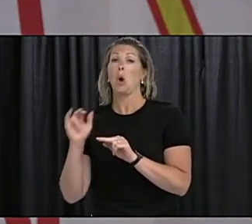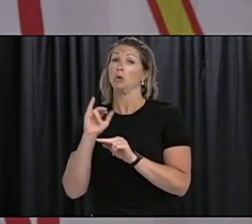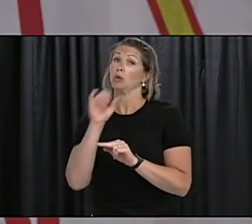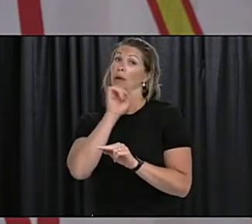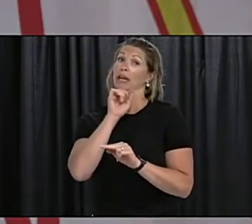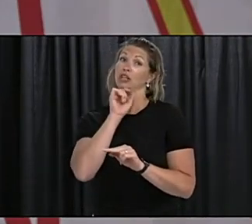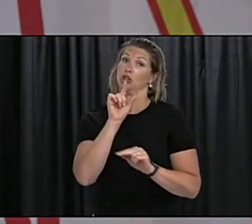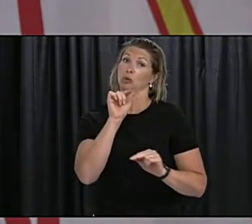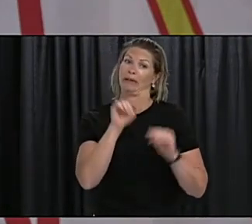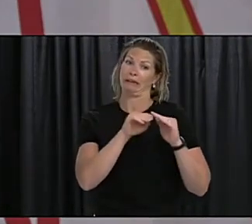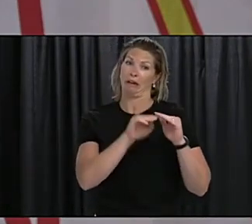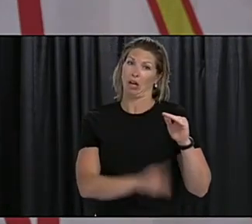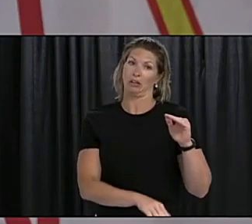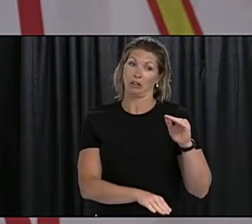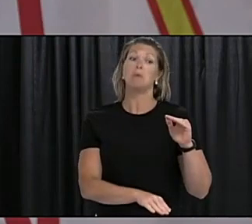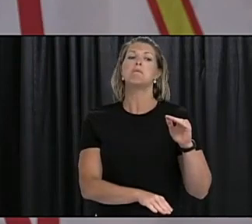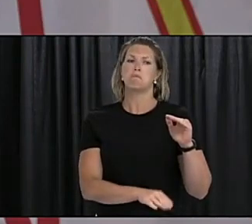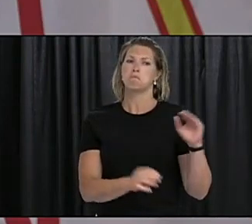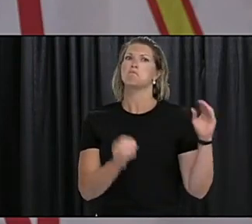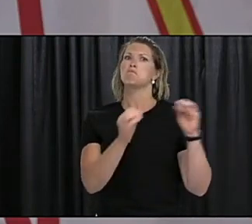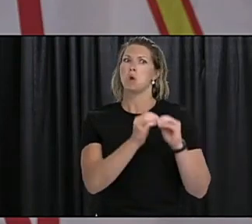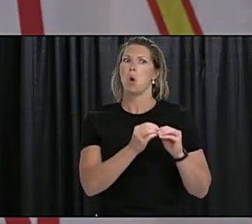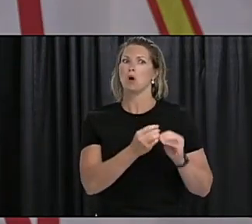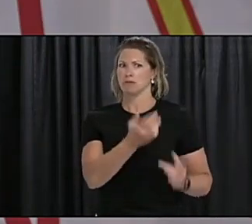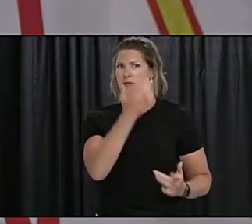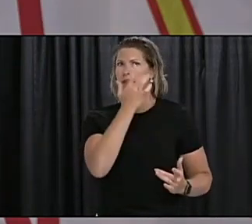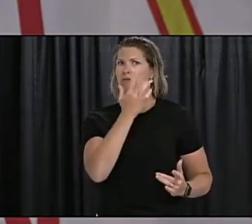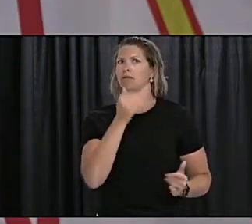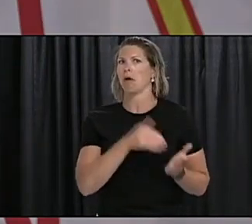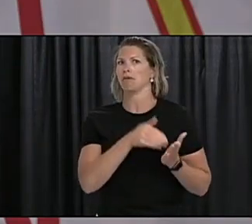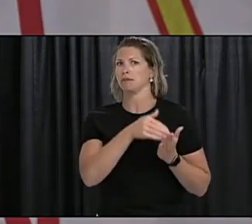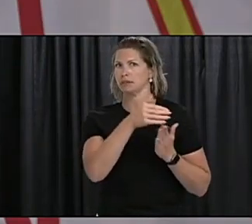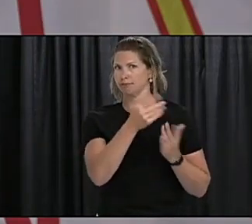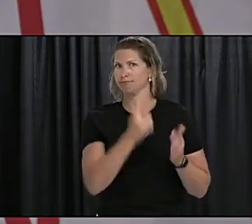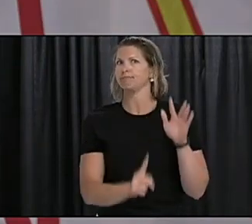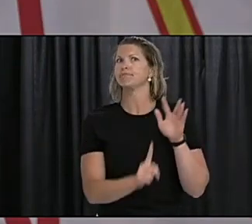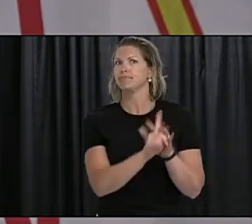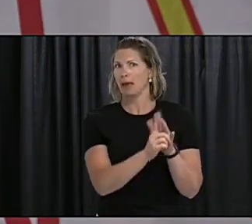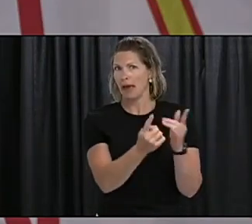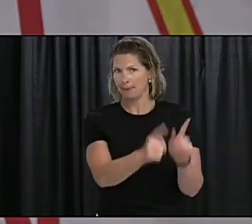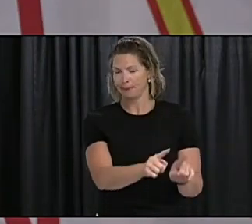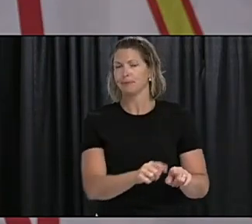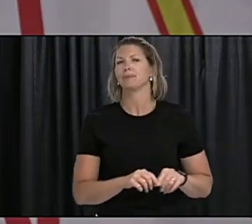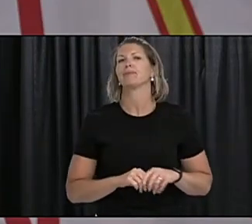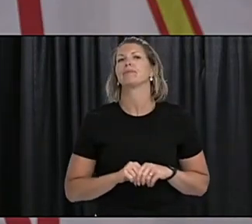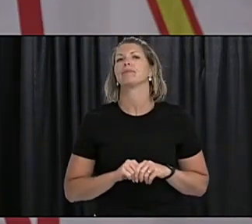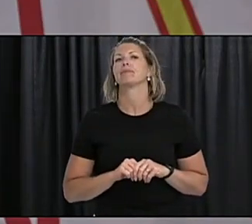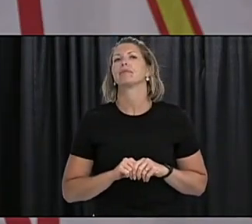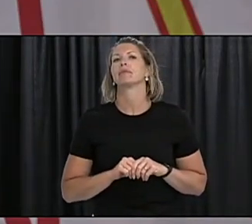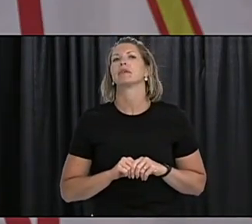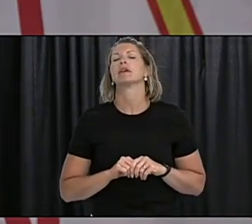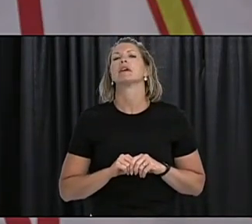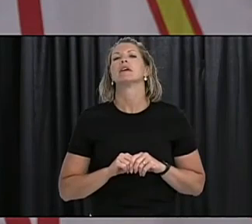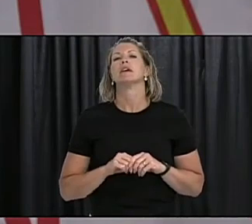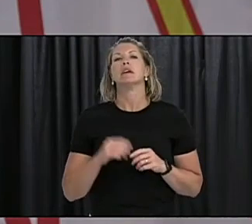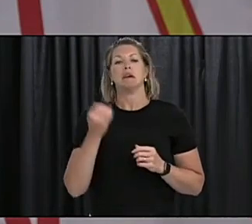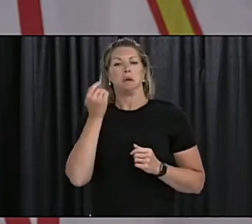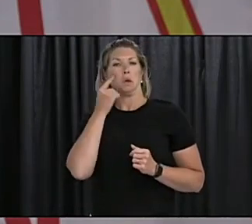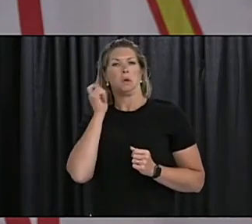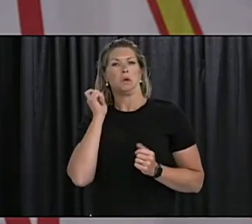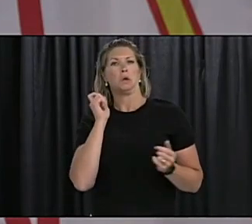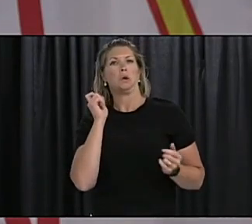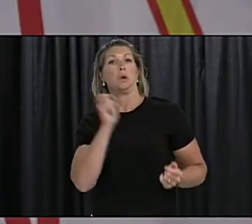bracket of 20 to 39 are accounting for a greater proportion of these newly reported cases than previously. This trend has in part been